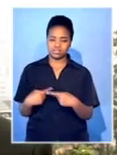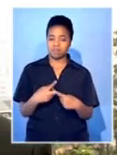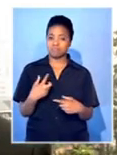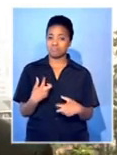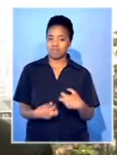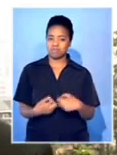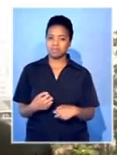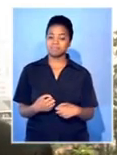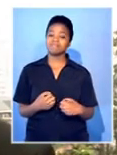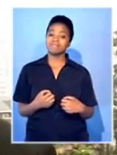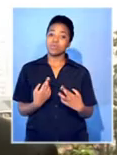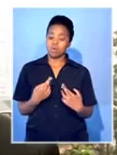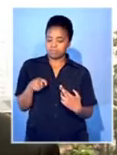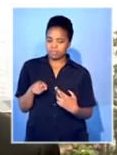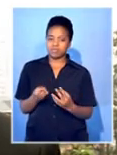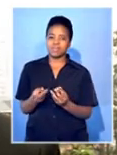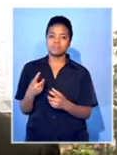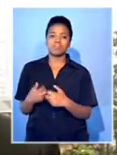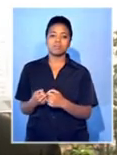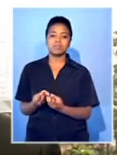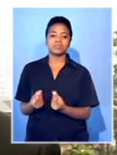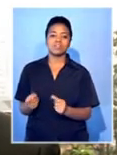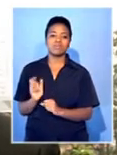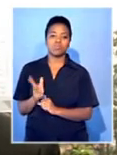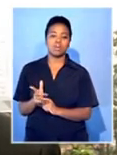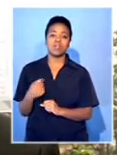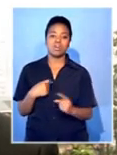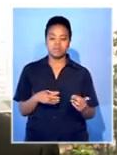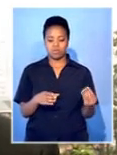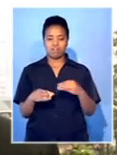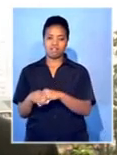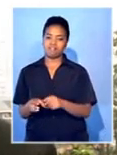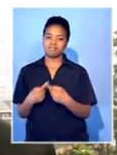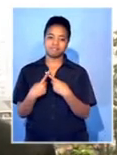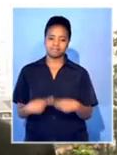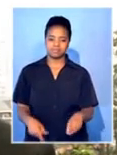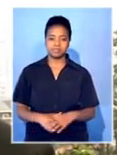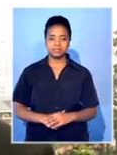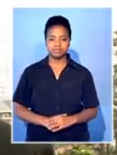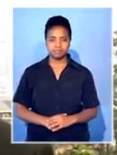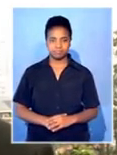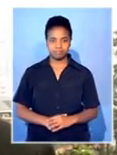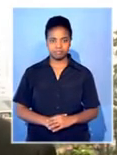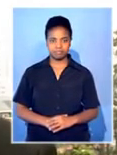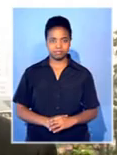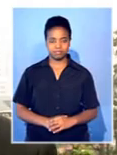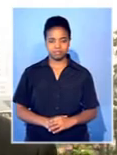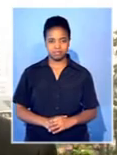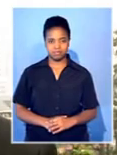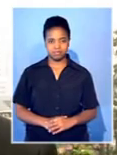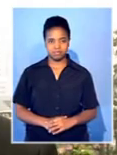analysts warn it is fragile and will be compromised if any of the provisions are not abided by. Leon Senyange,